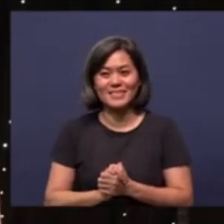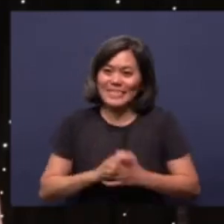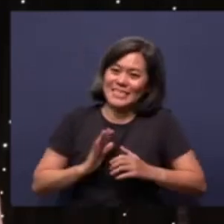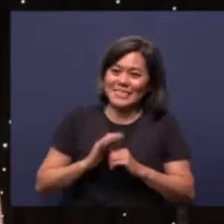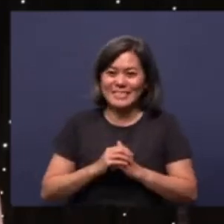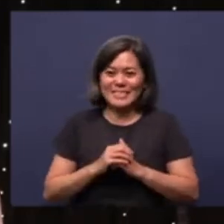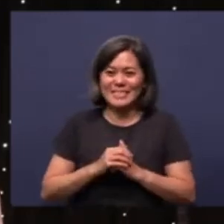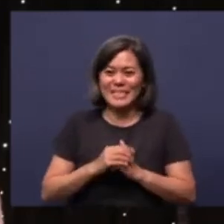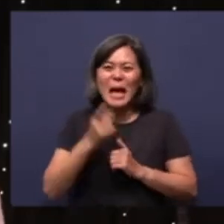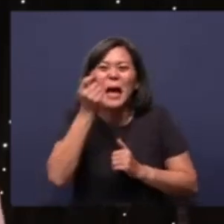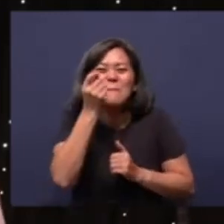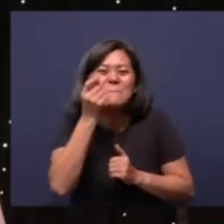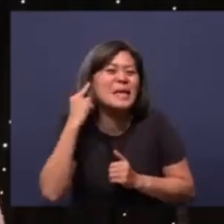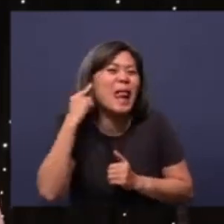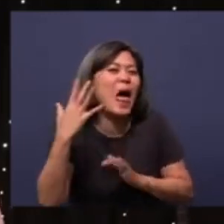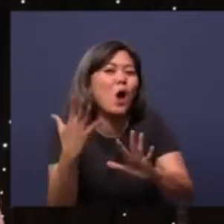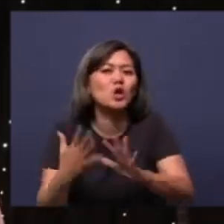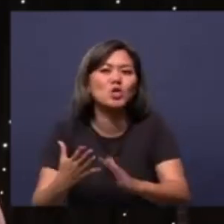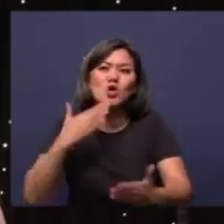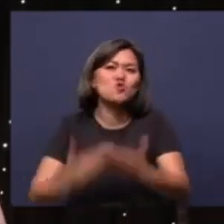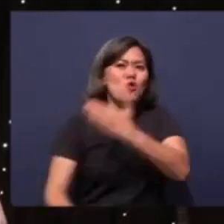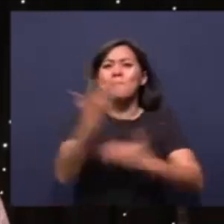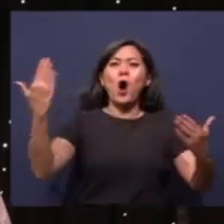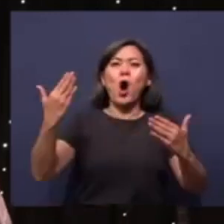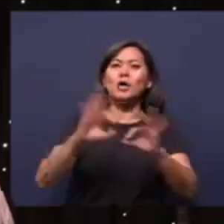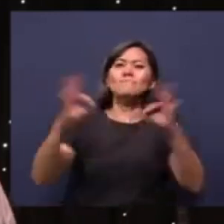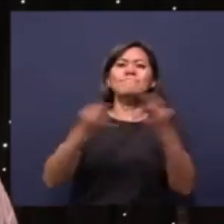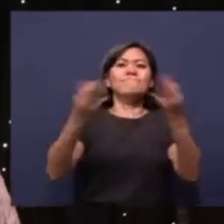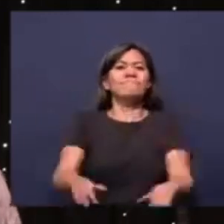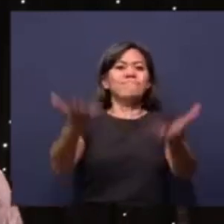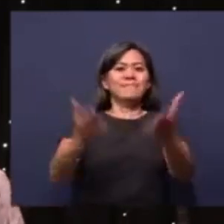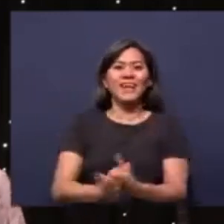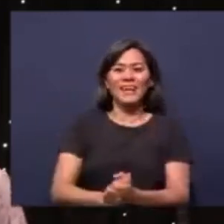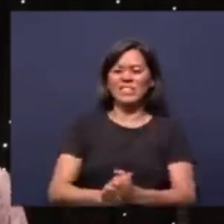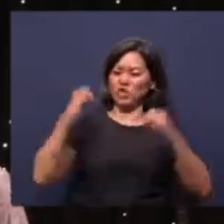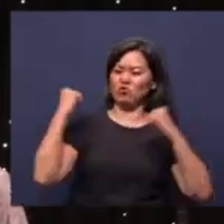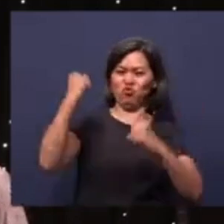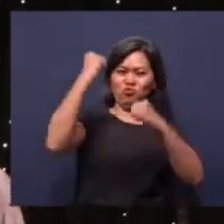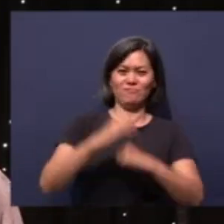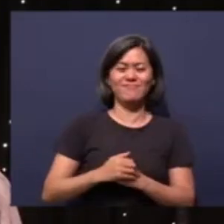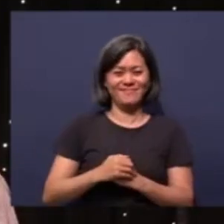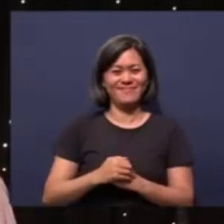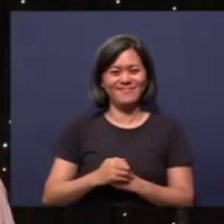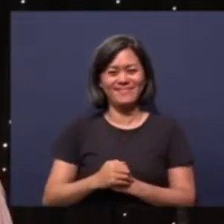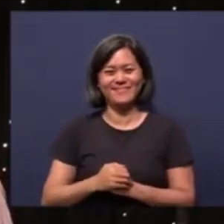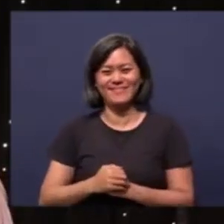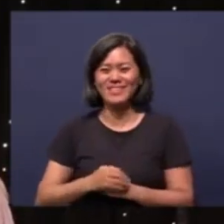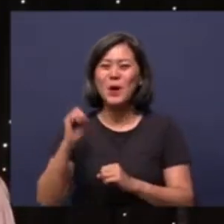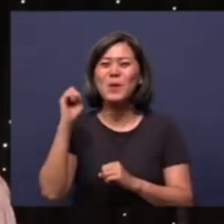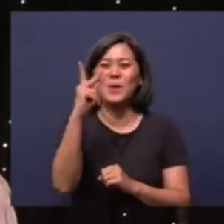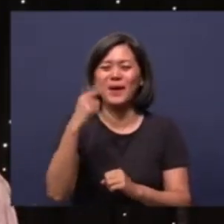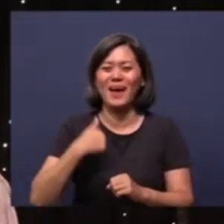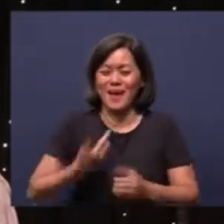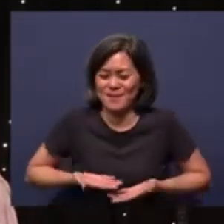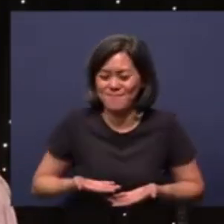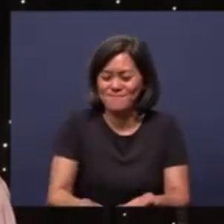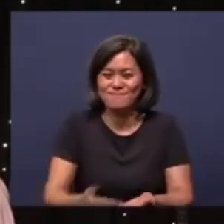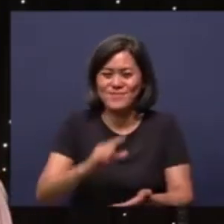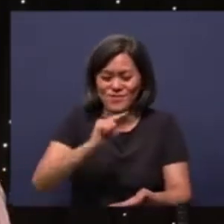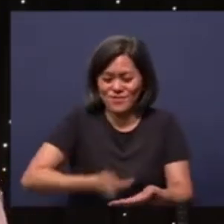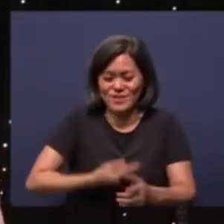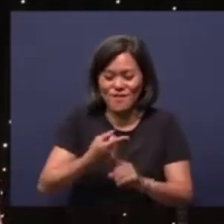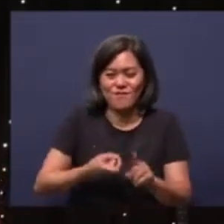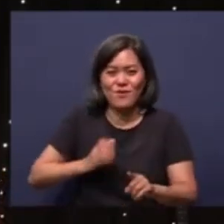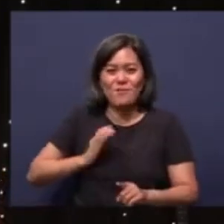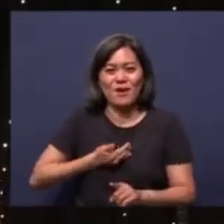A bit louder. Good morning, Barclay family. Good Yes. Okay. I bring greetings from our